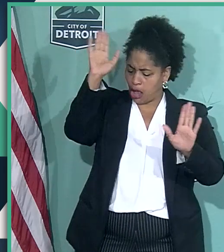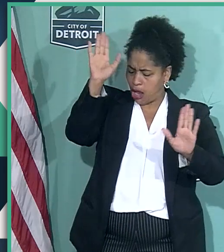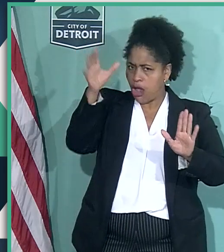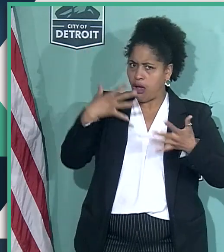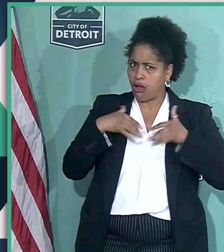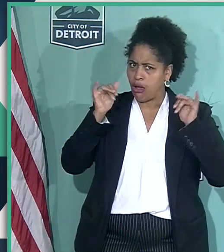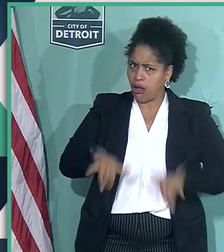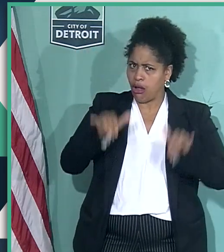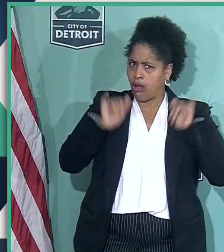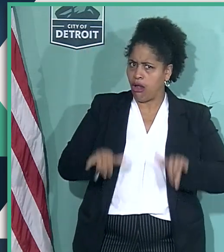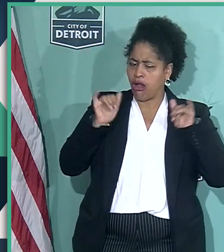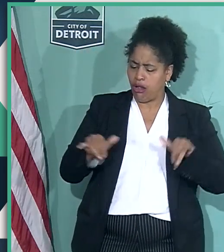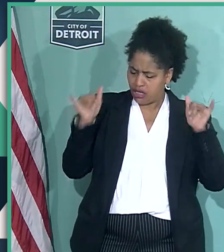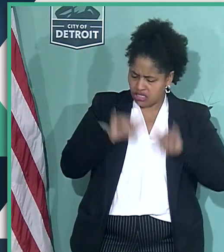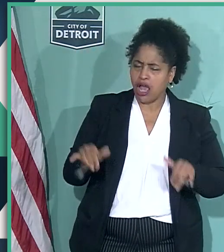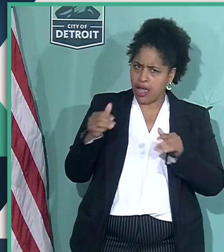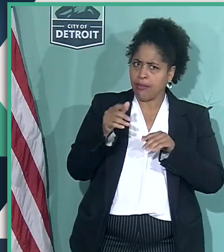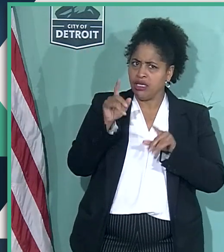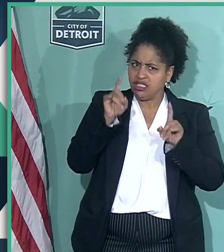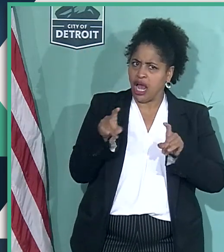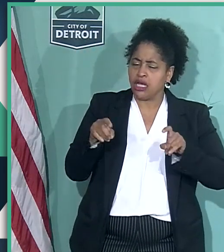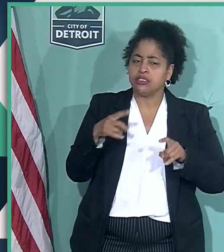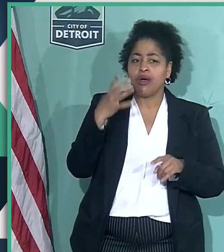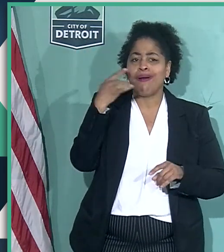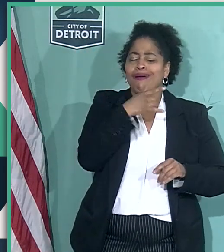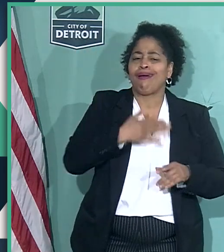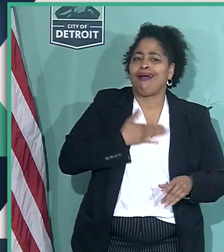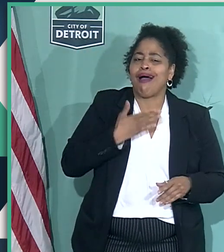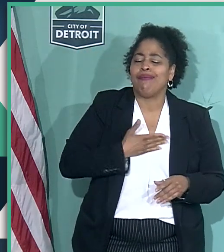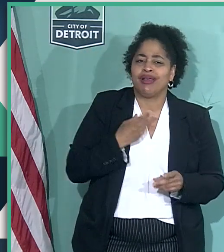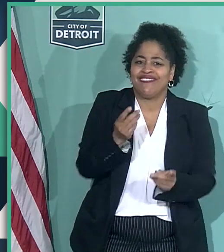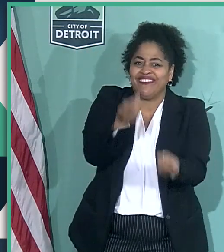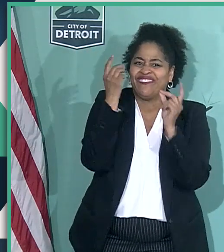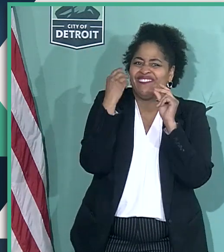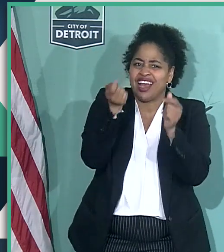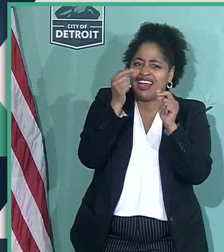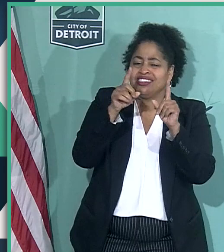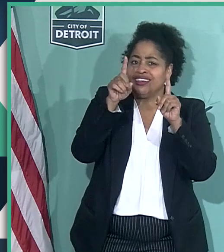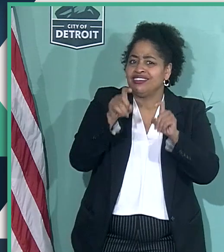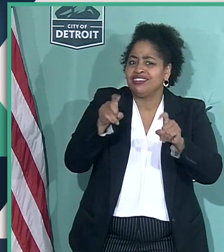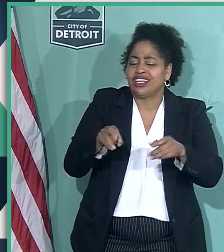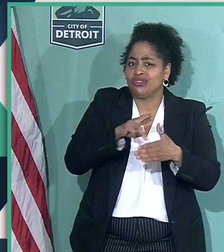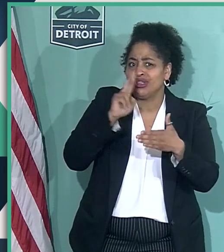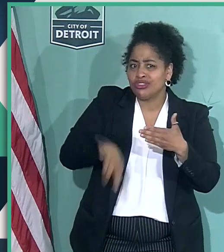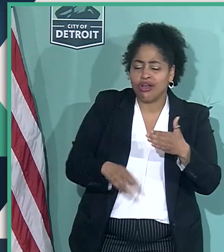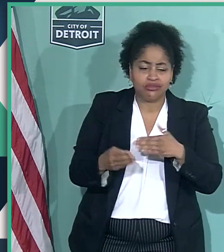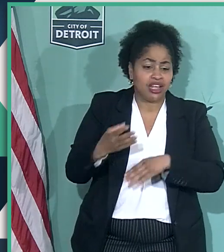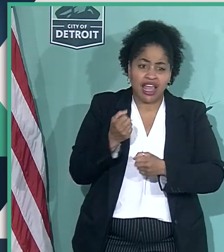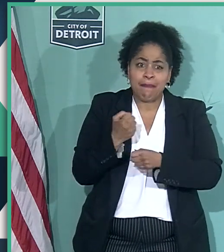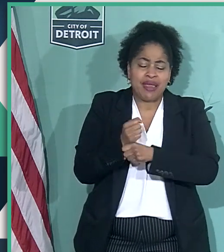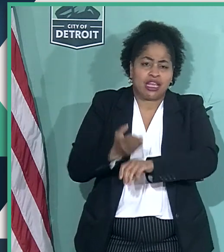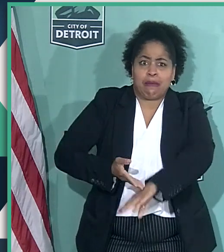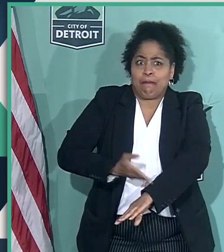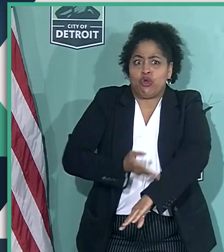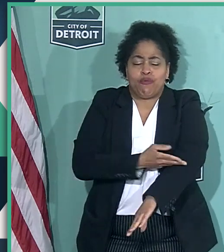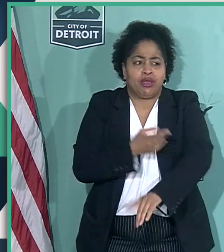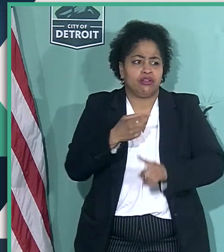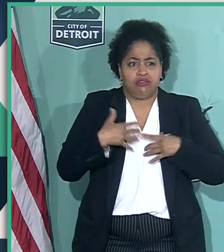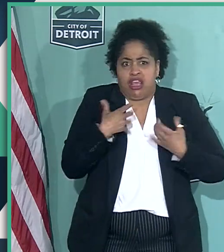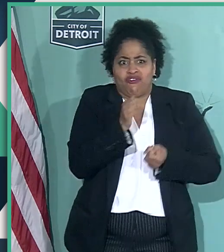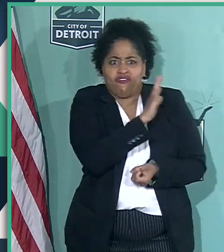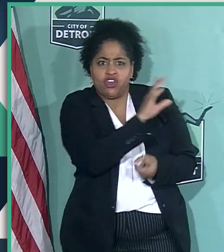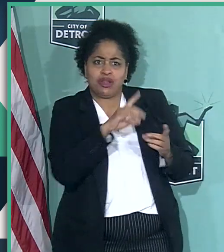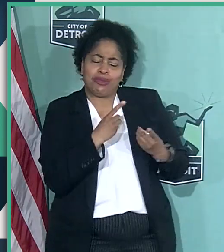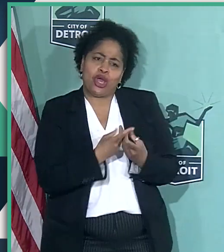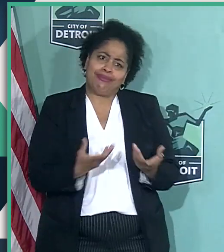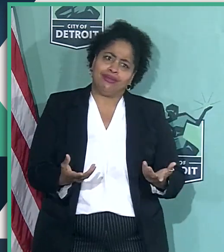extremely pleased at how fast the Abbott 50-minute tests have improved the health of that department.